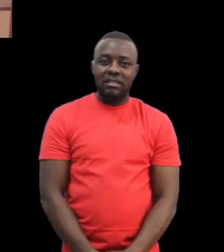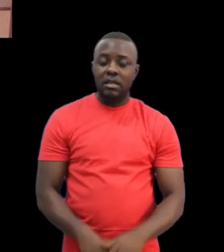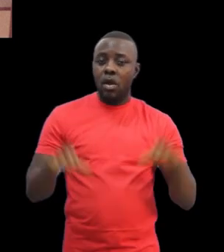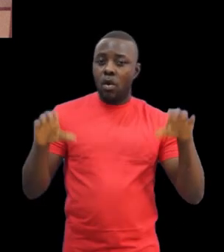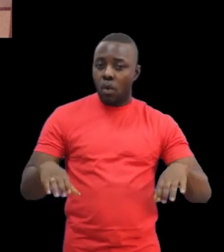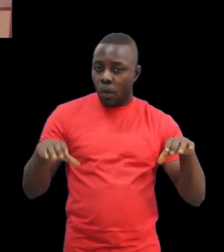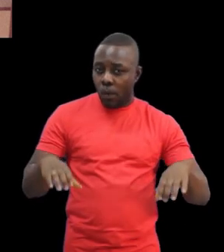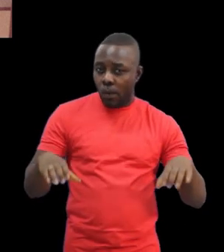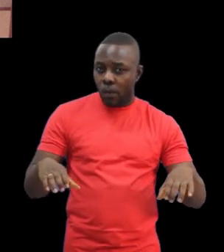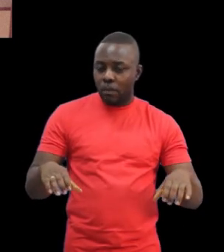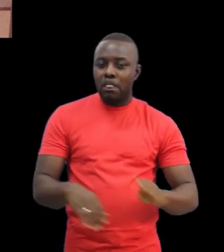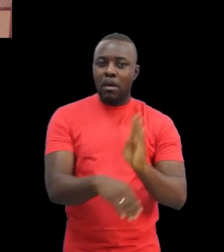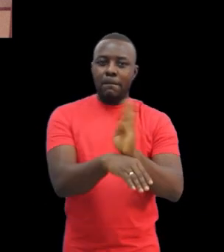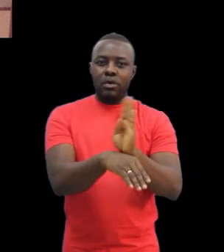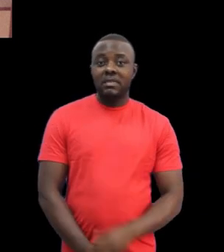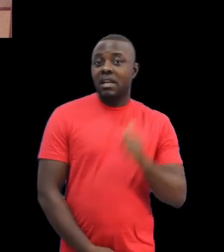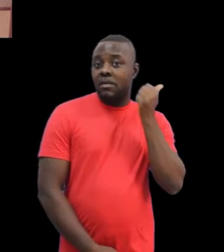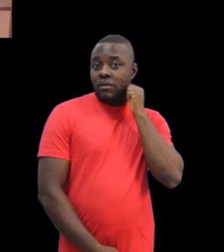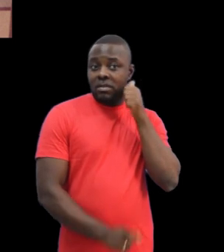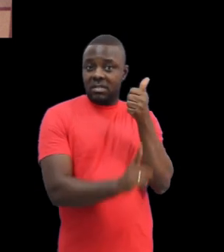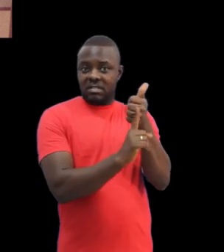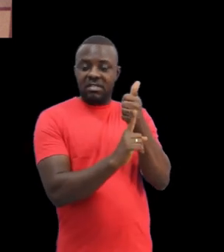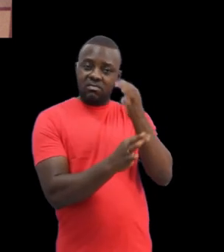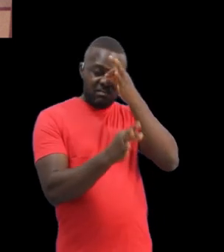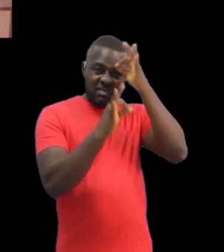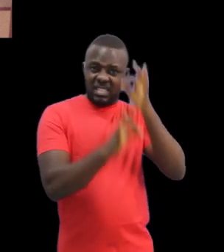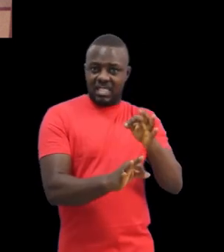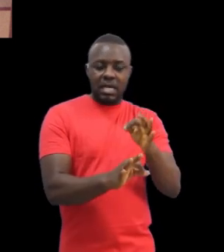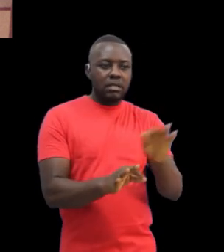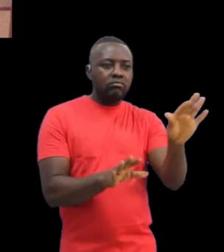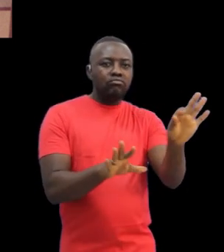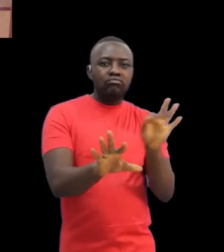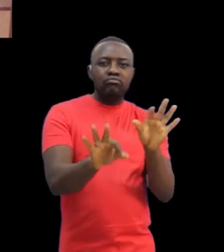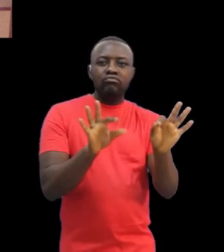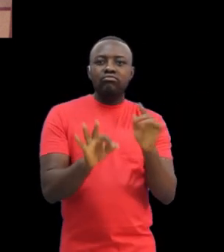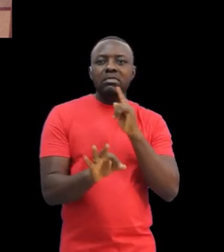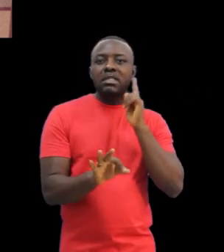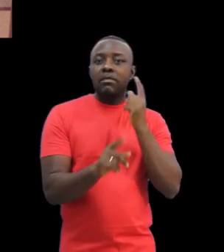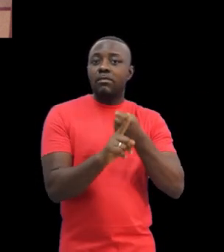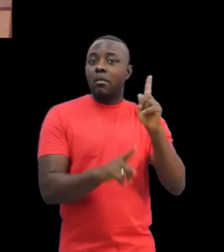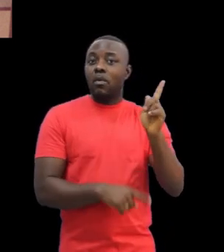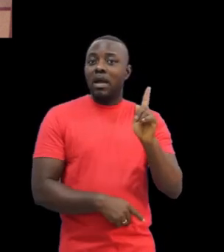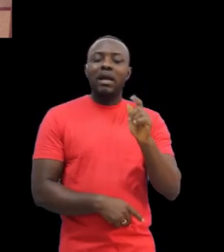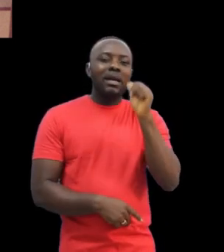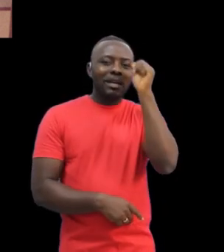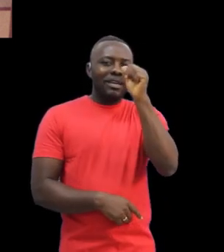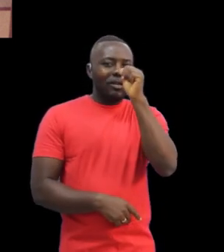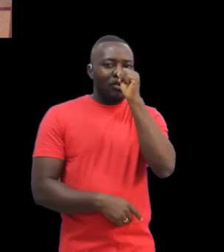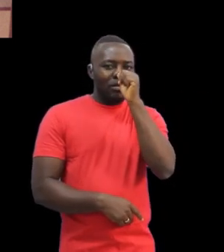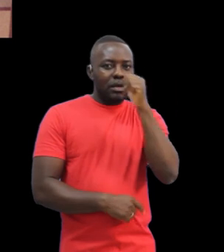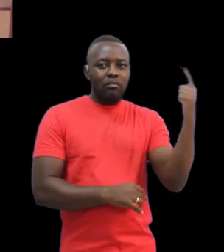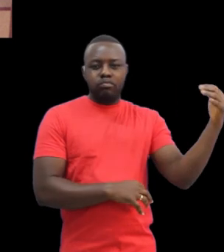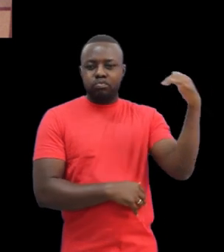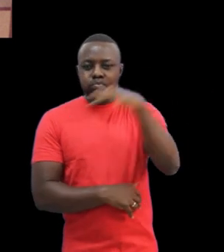Democratic Republic of Congo and Burundi. He recruited a cohort of deaf Ethiopians who joined his trainings at his